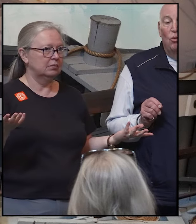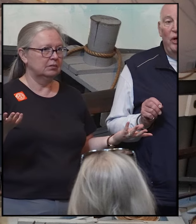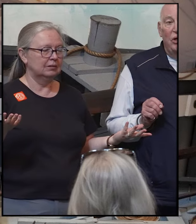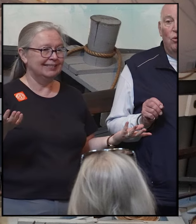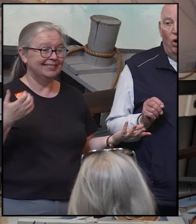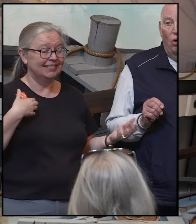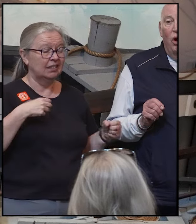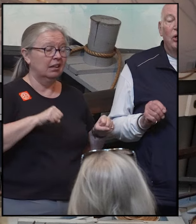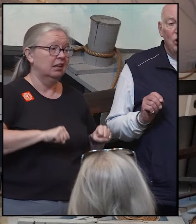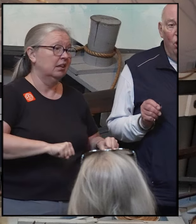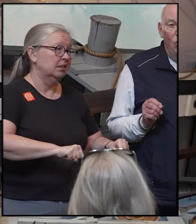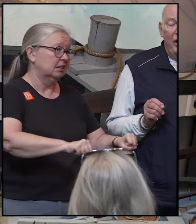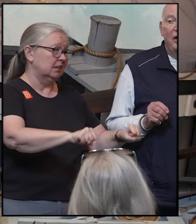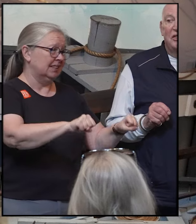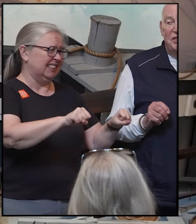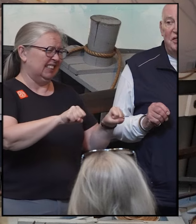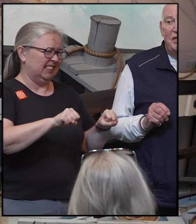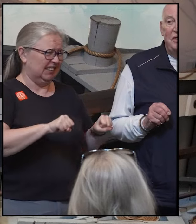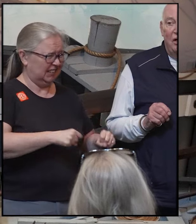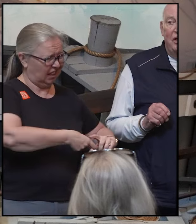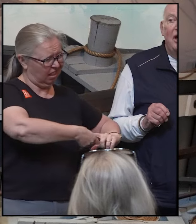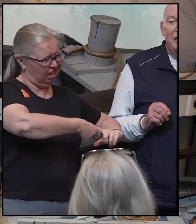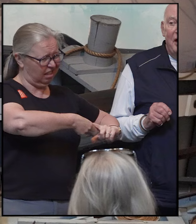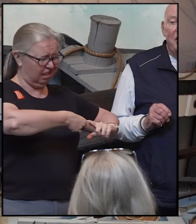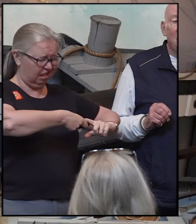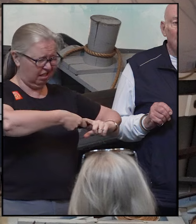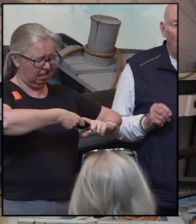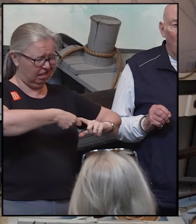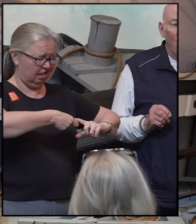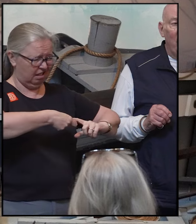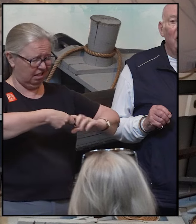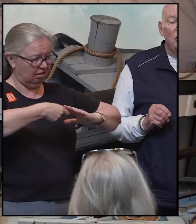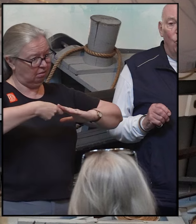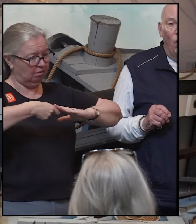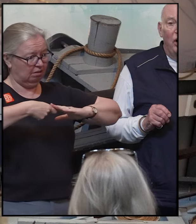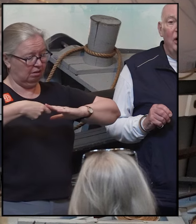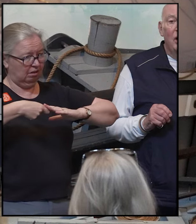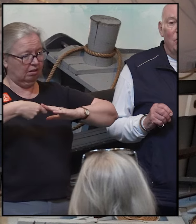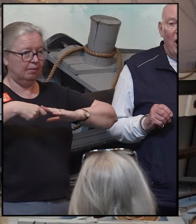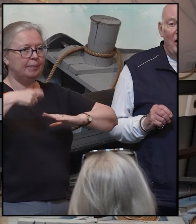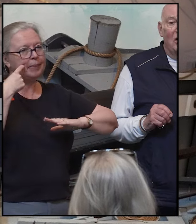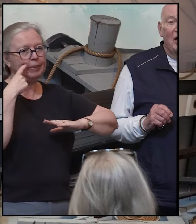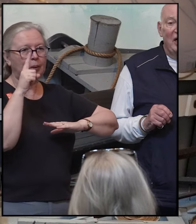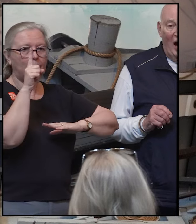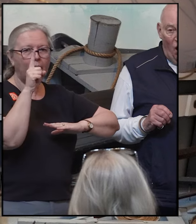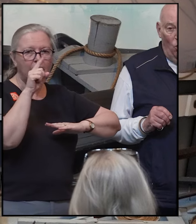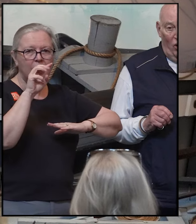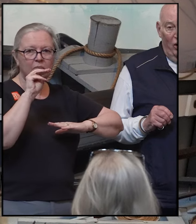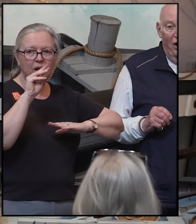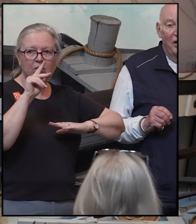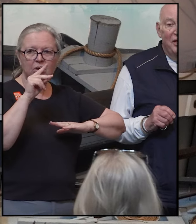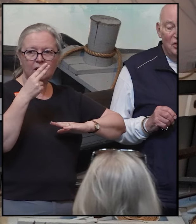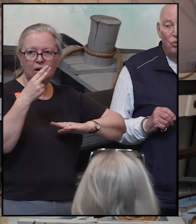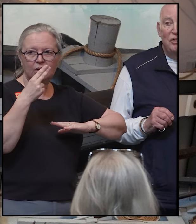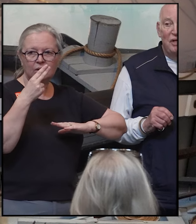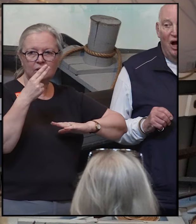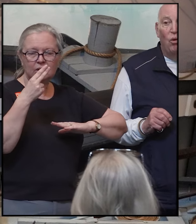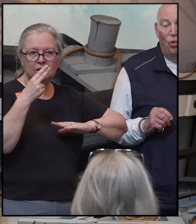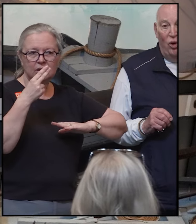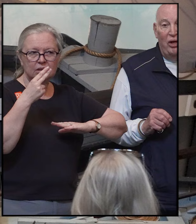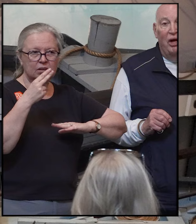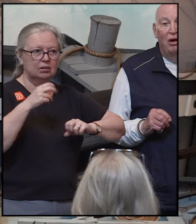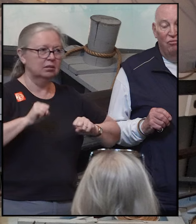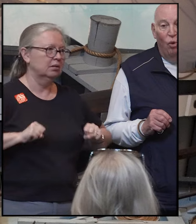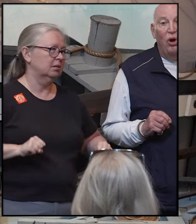fastest that we can row towing a 60-ton dead sperm whale is one mile an hour. This was